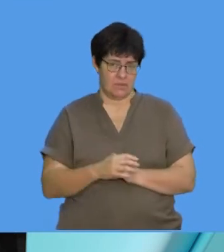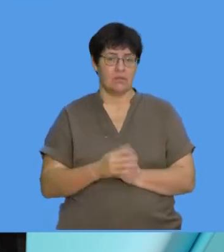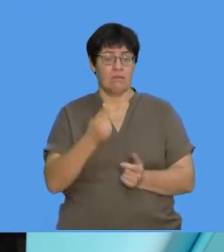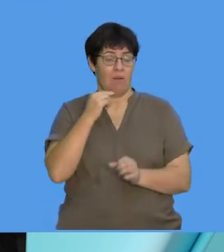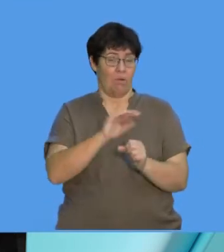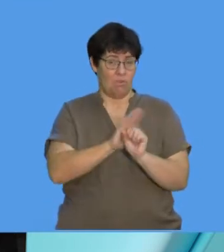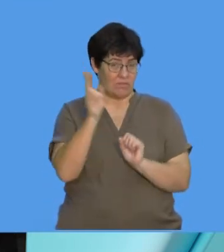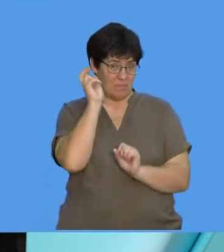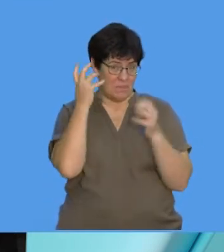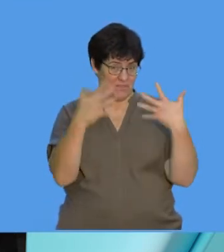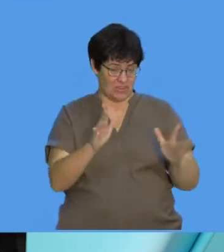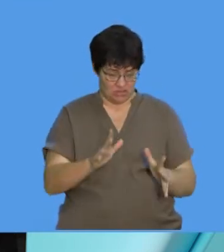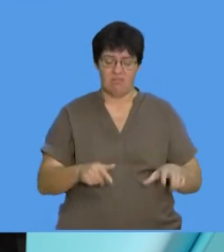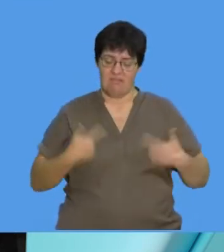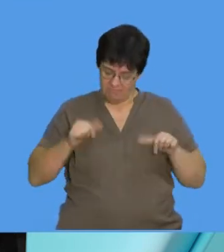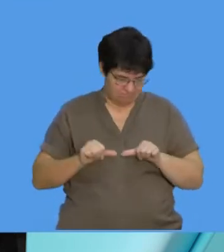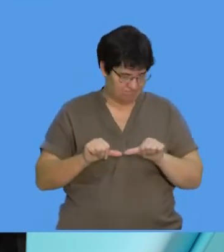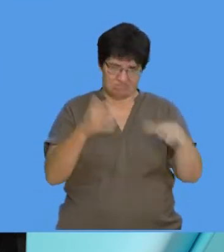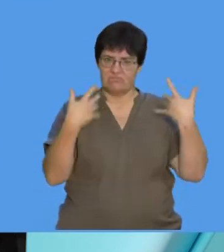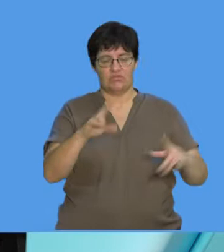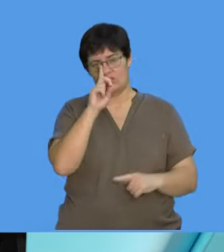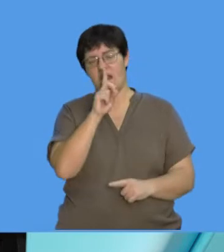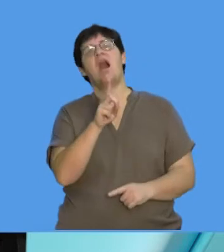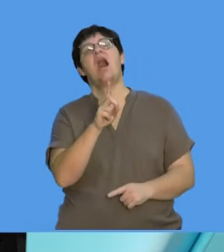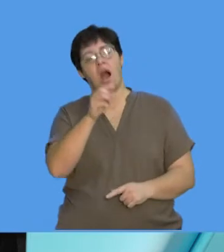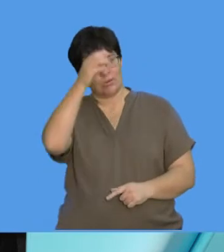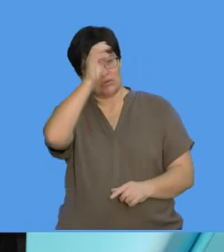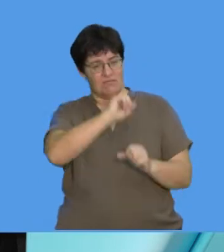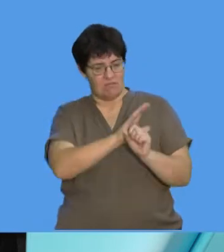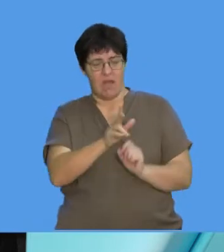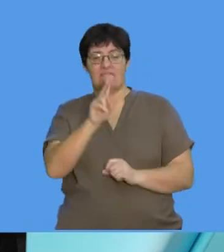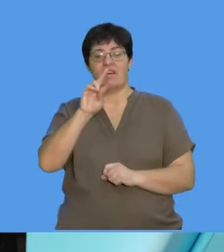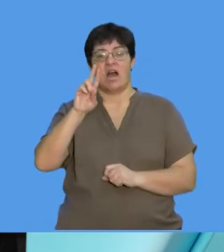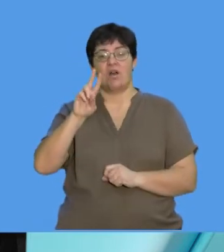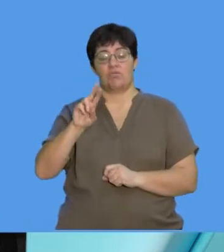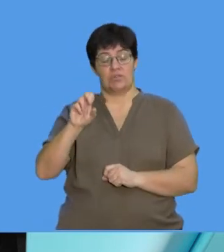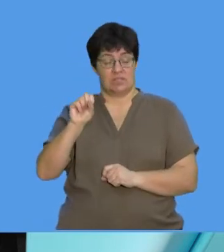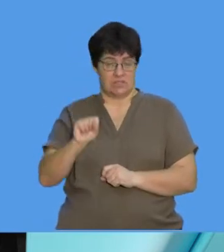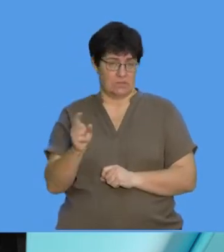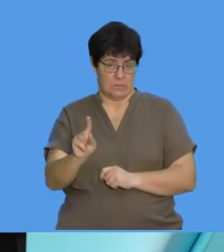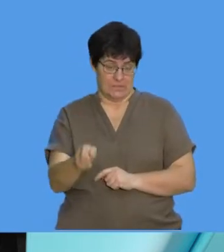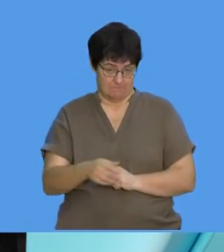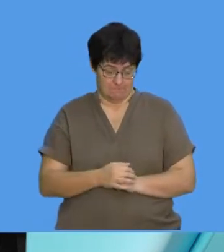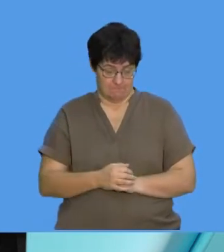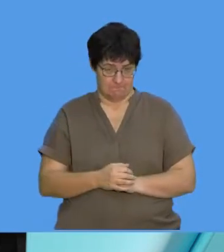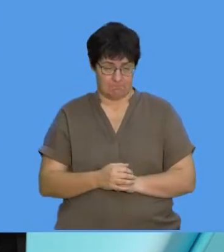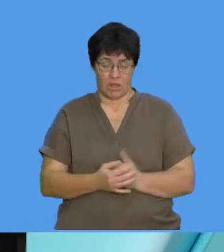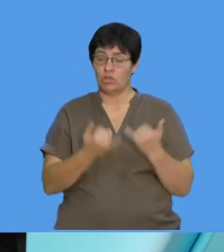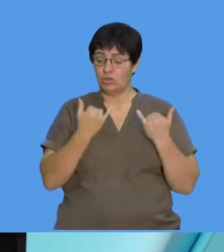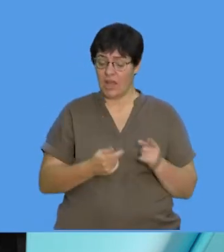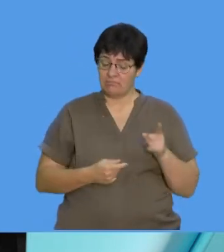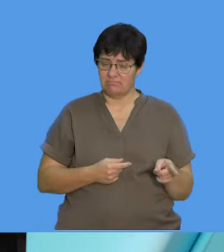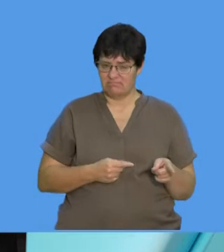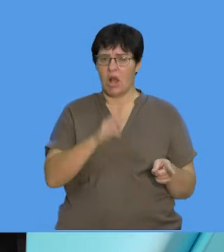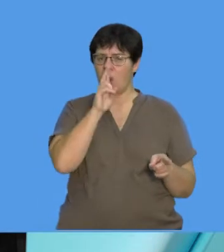COVID, you've lived through COVID, you understand what the concept of a virus is. Today, we're going to look at the